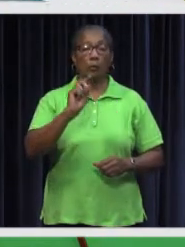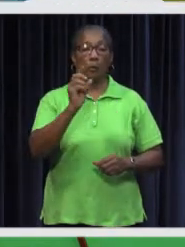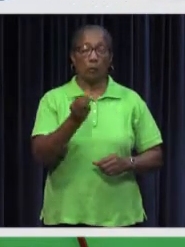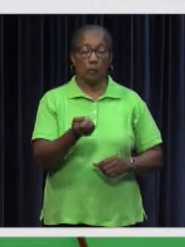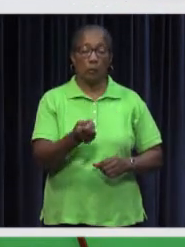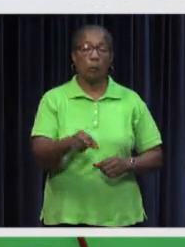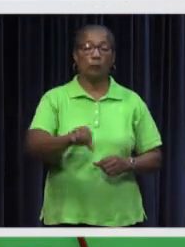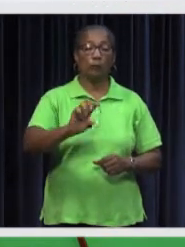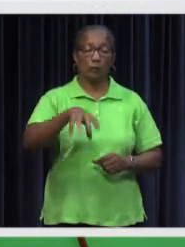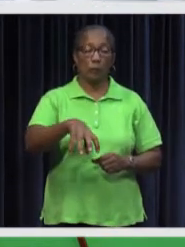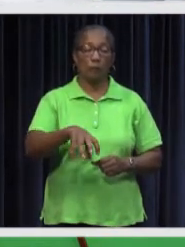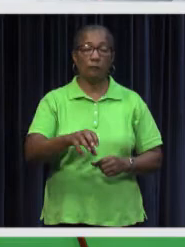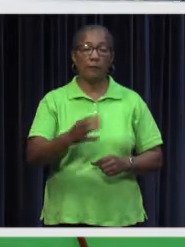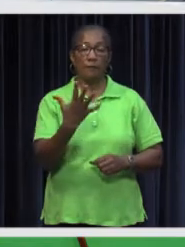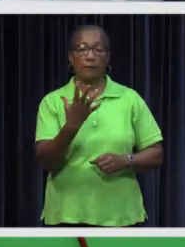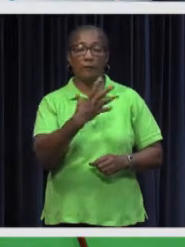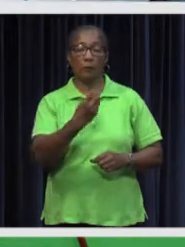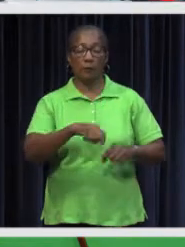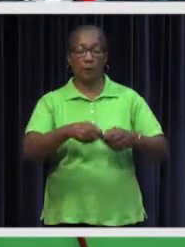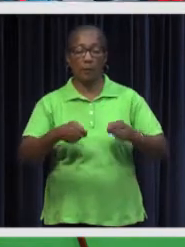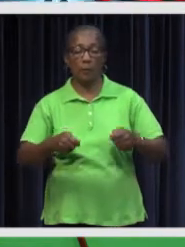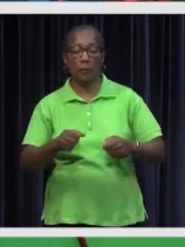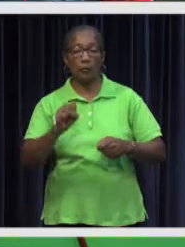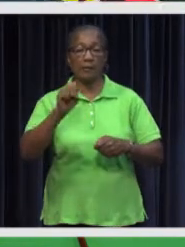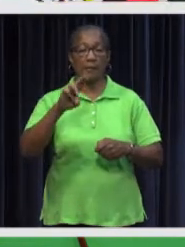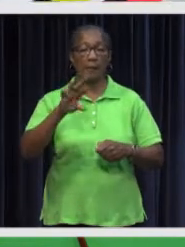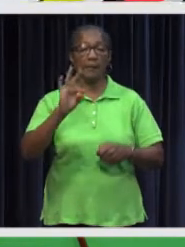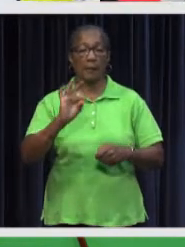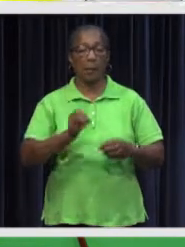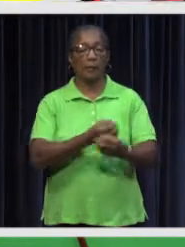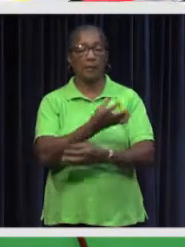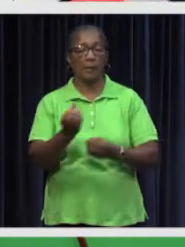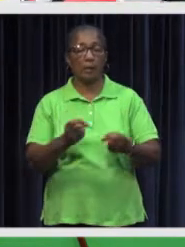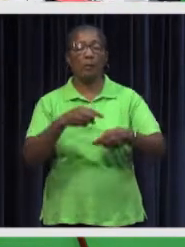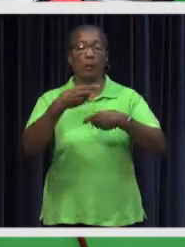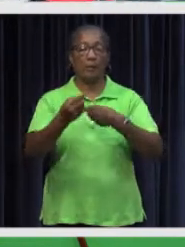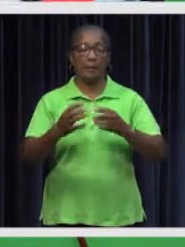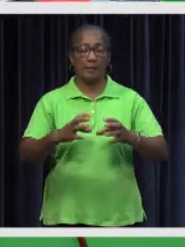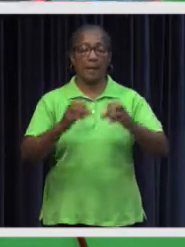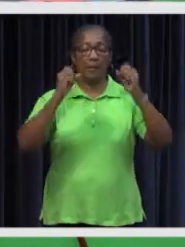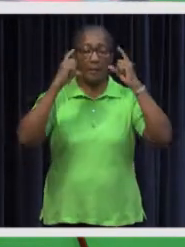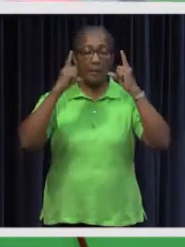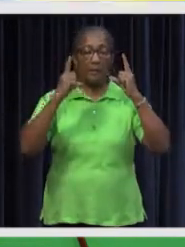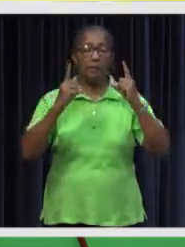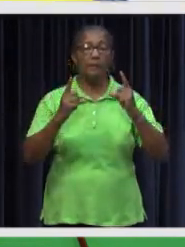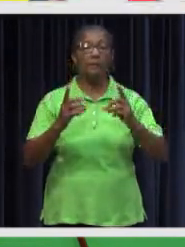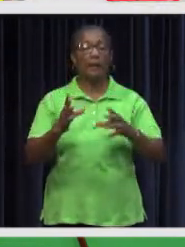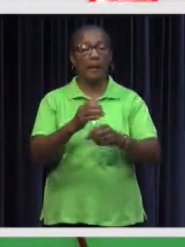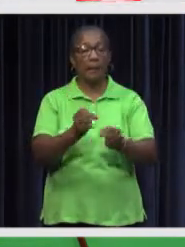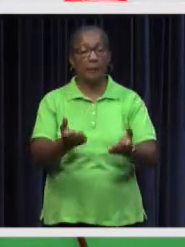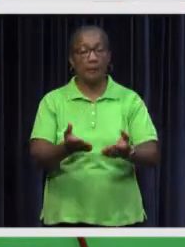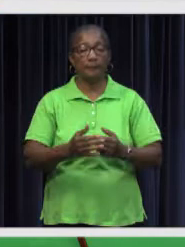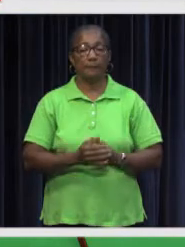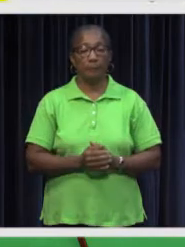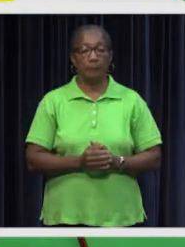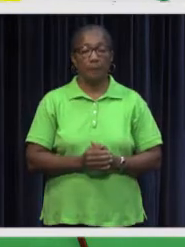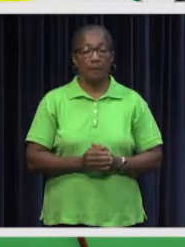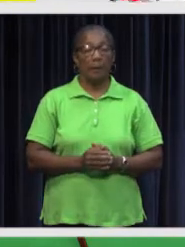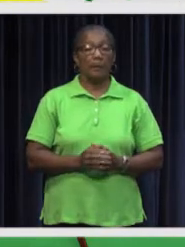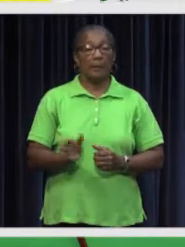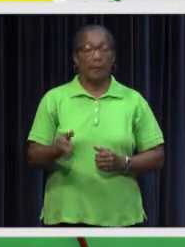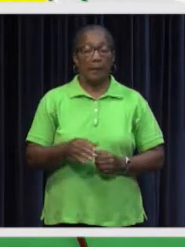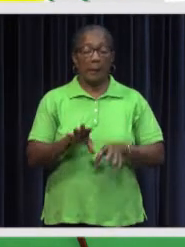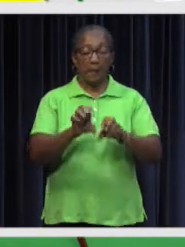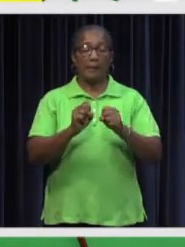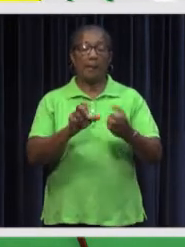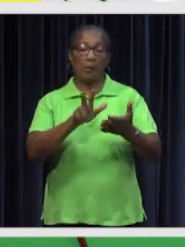On the other hand, an emergency fund of 500 million Surinamese dollars will be set up to absorb the economic effects on